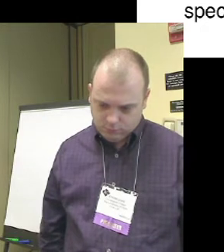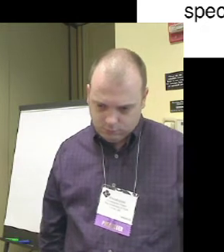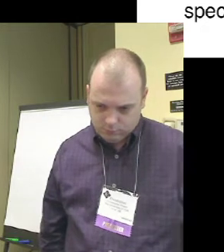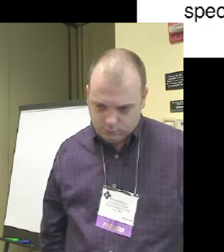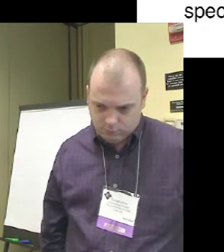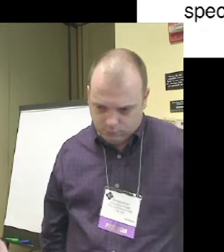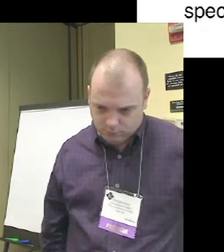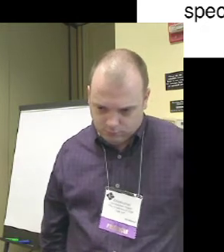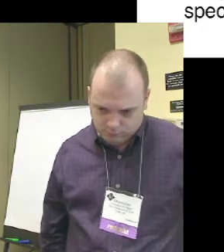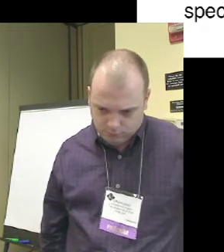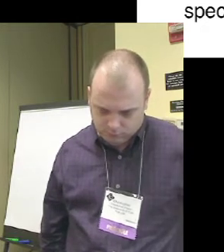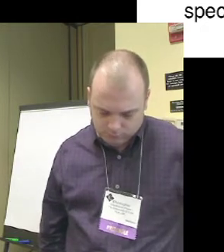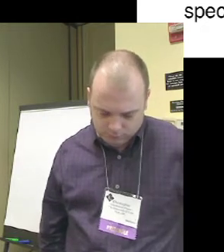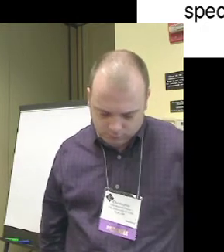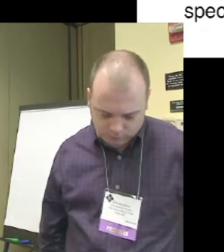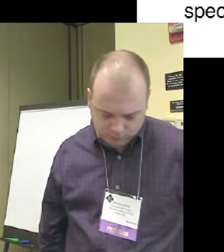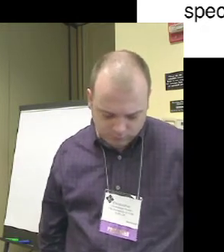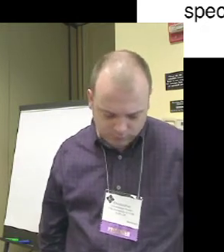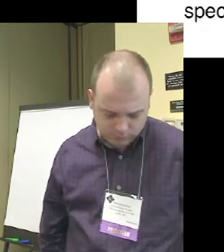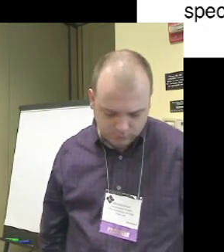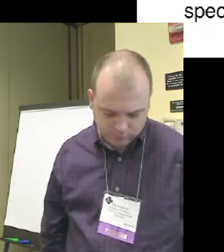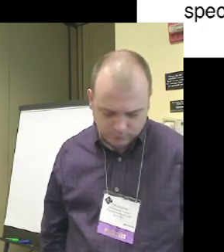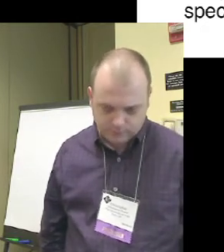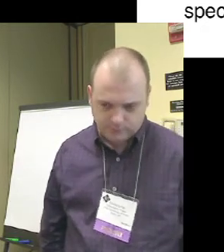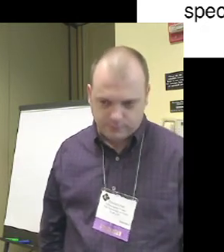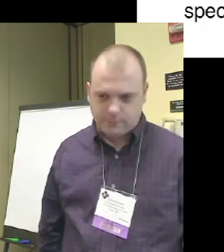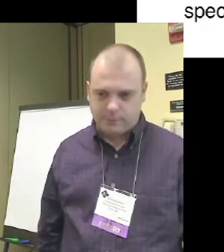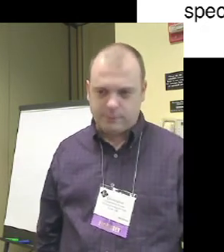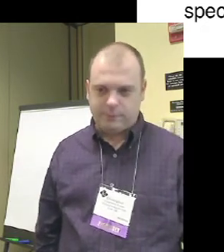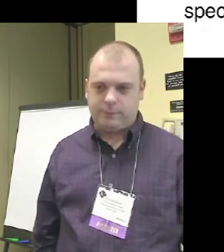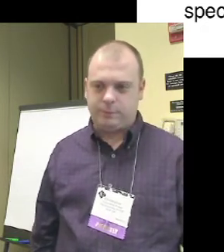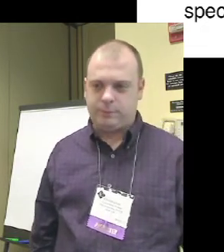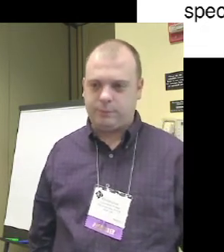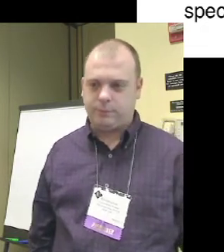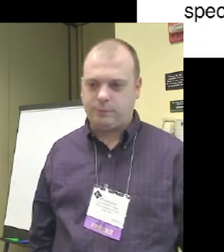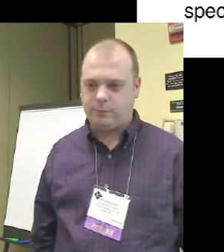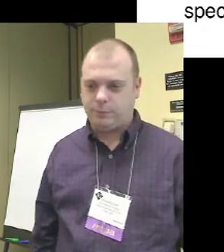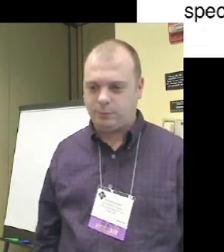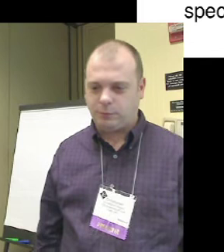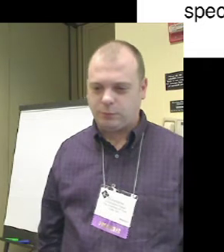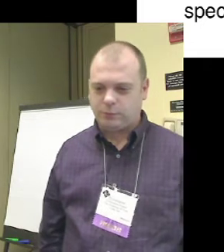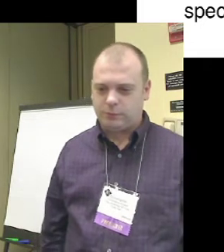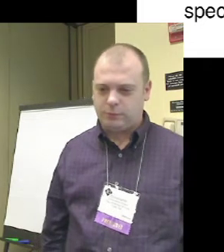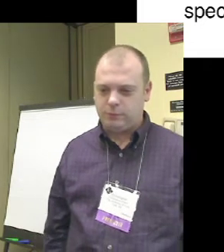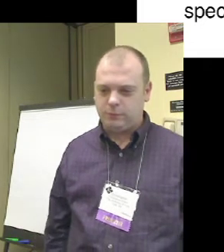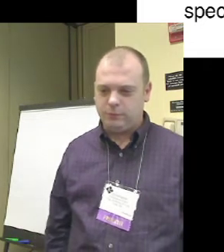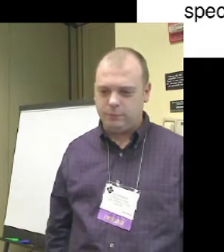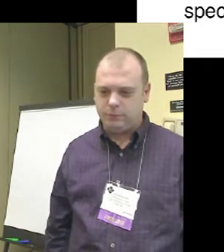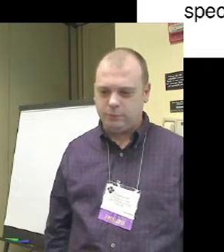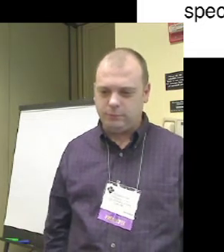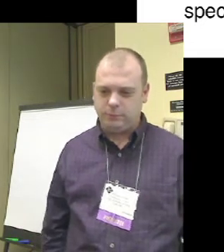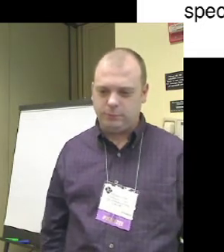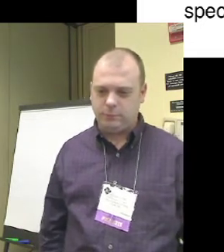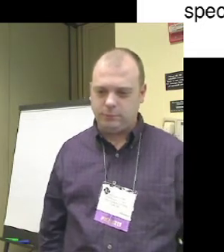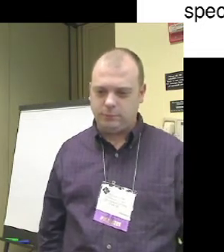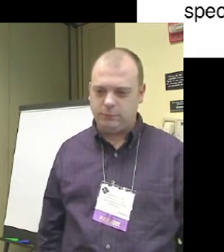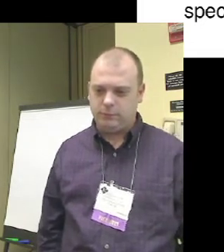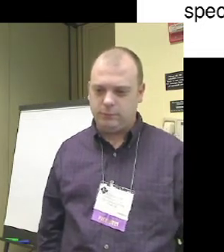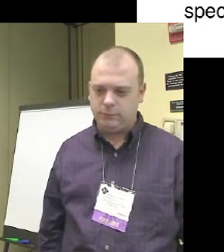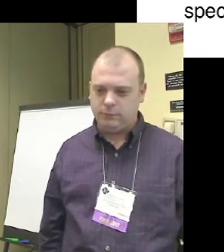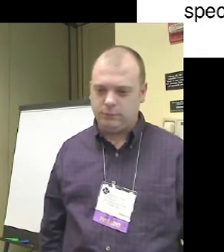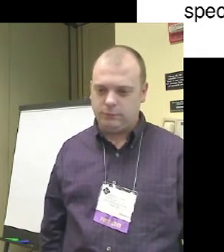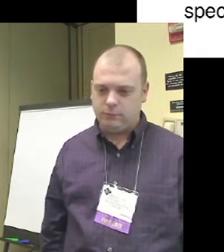different groups of people have different needs and interests. We mustn't forget people who have different kinds of physical